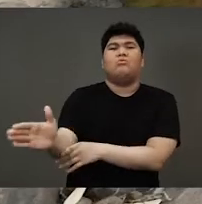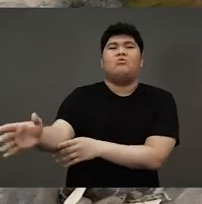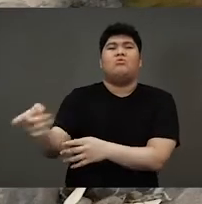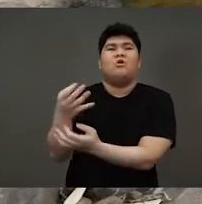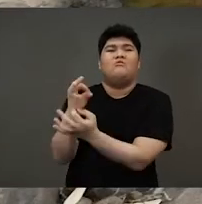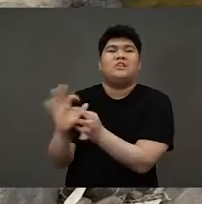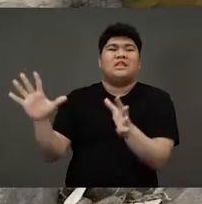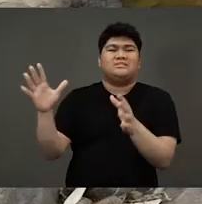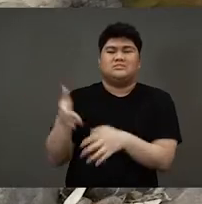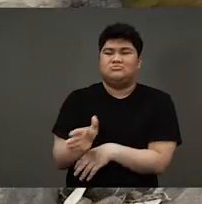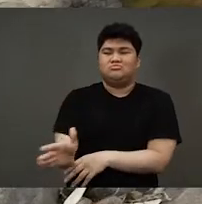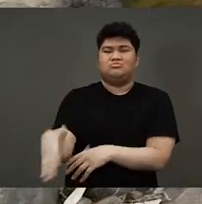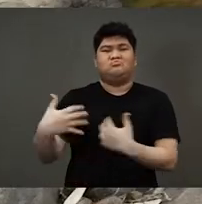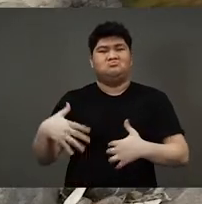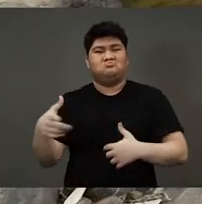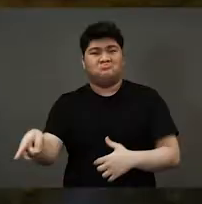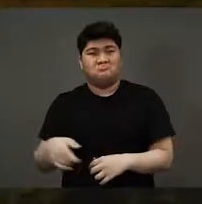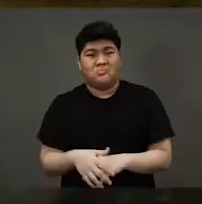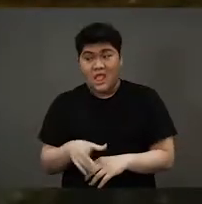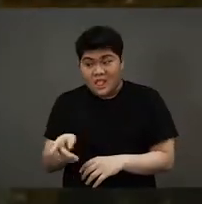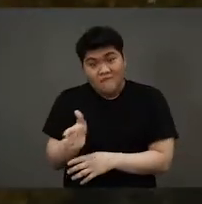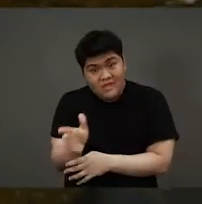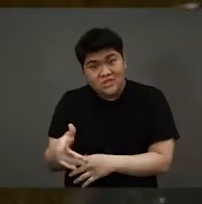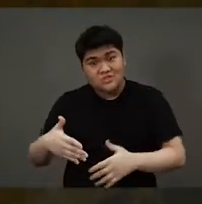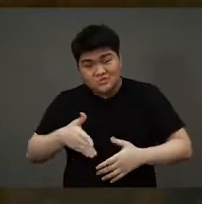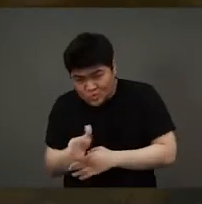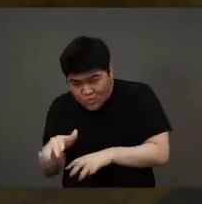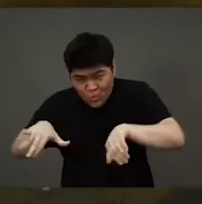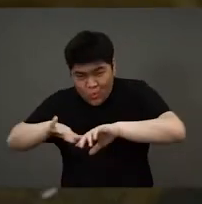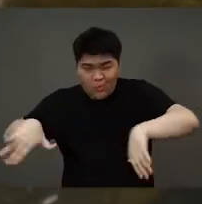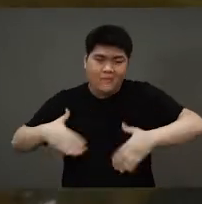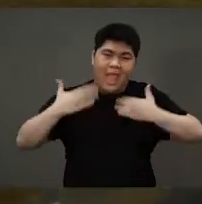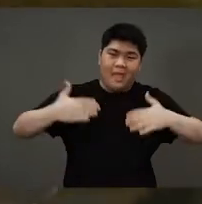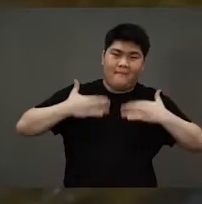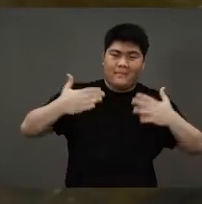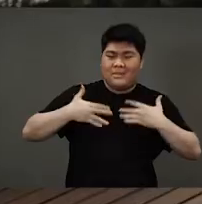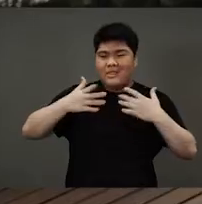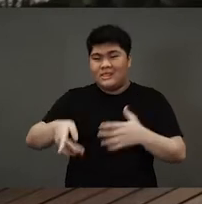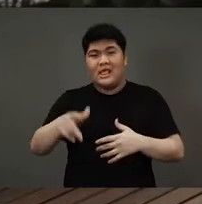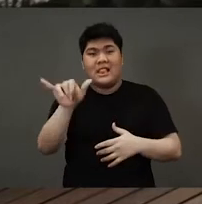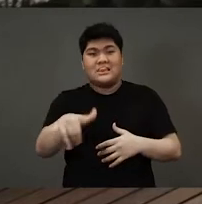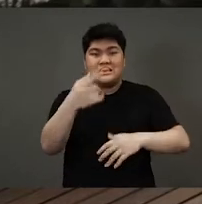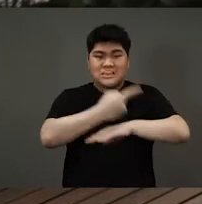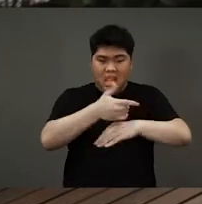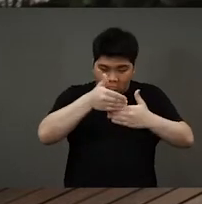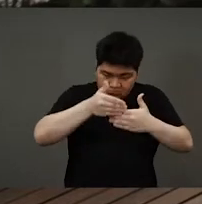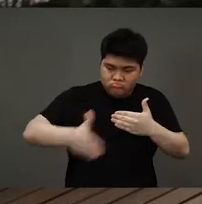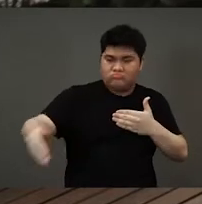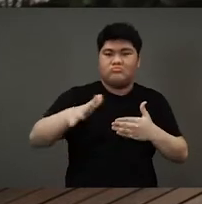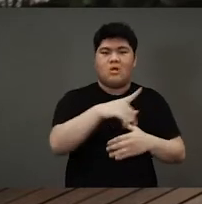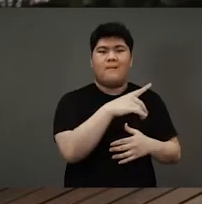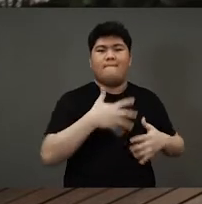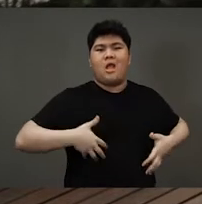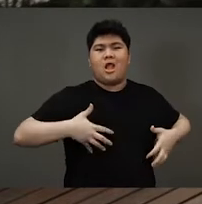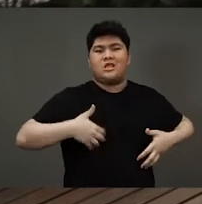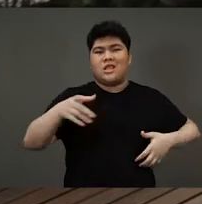released her into the deep, deep pond. The fish began to swim away happily and from that day onwards, monkey and the